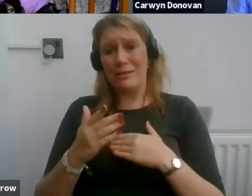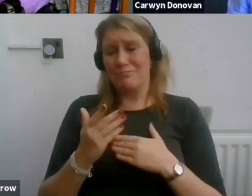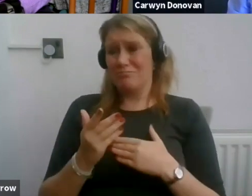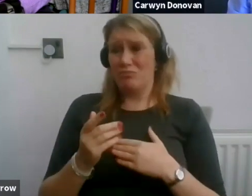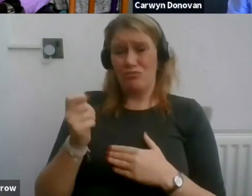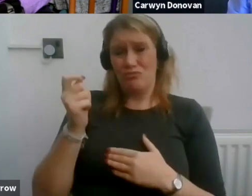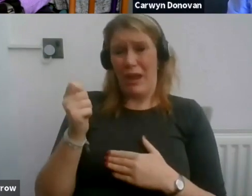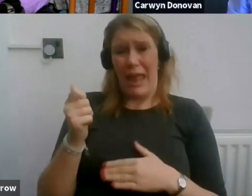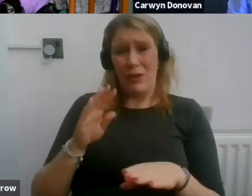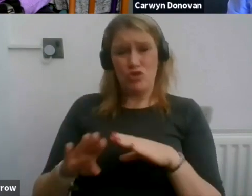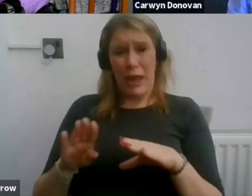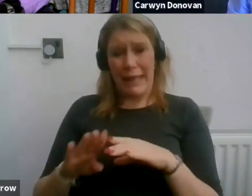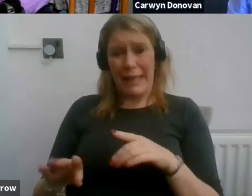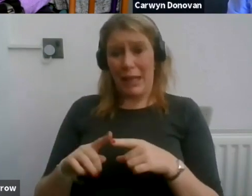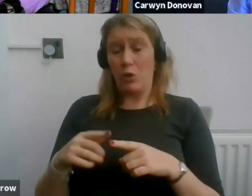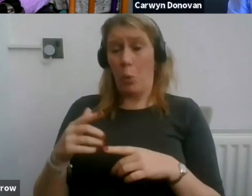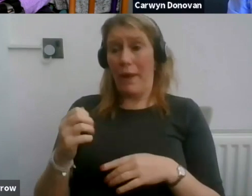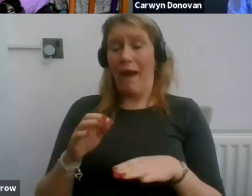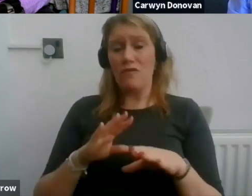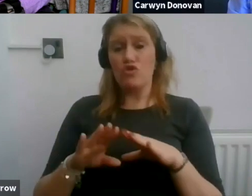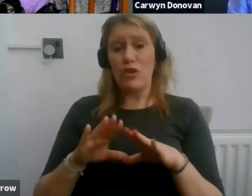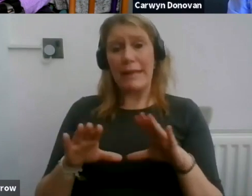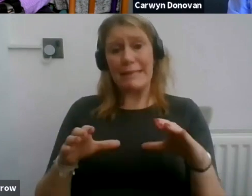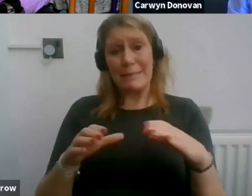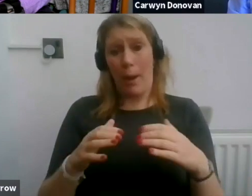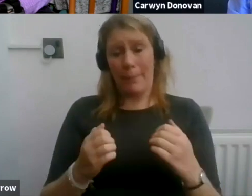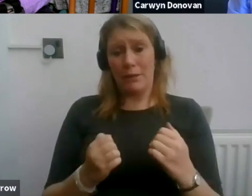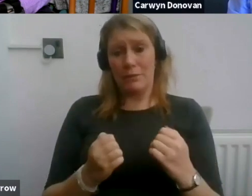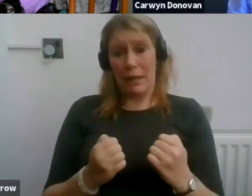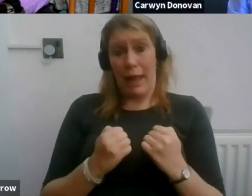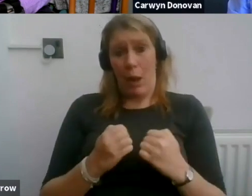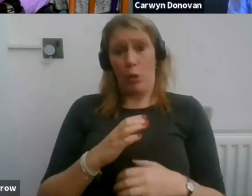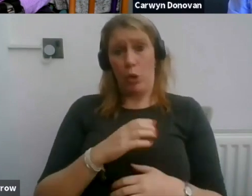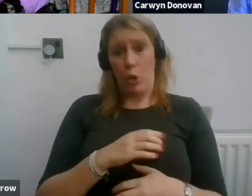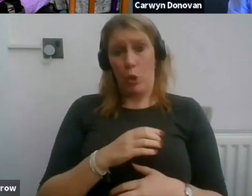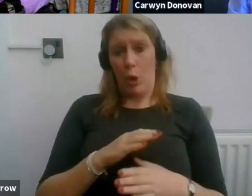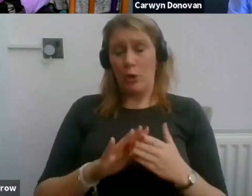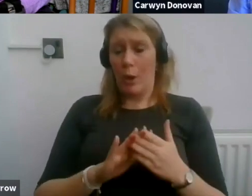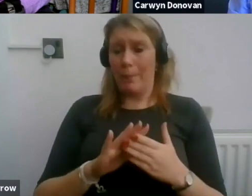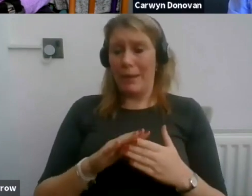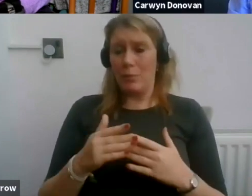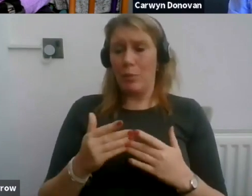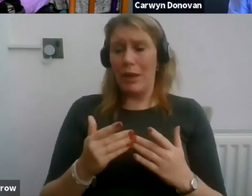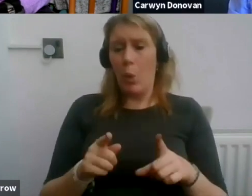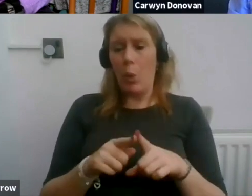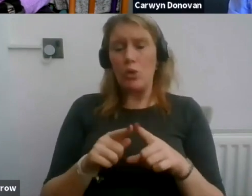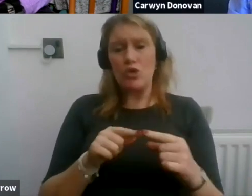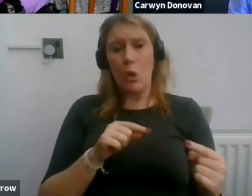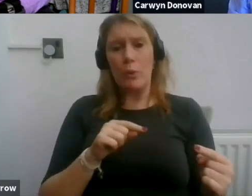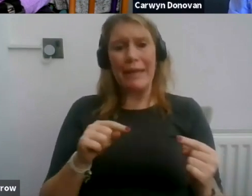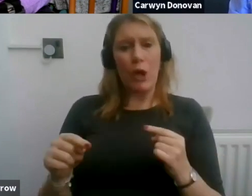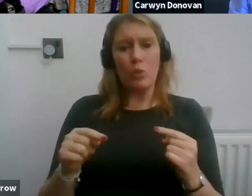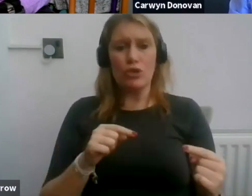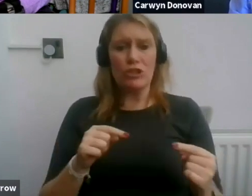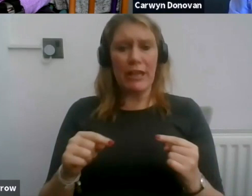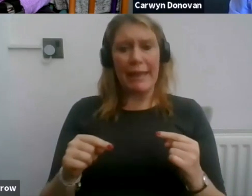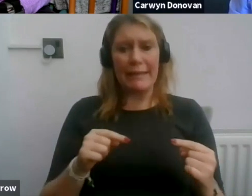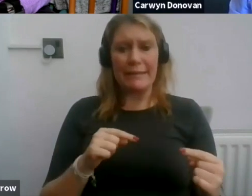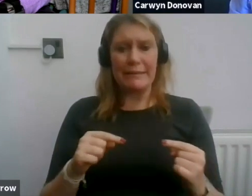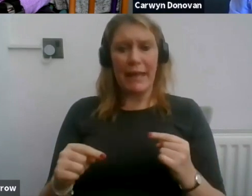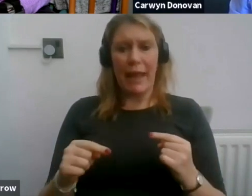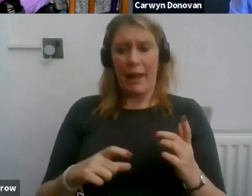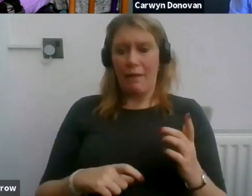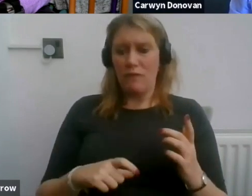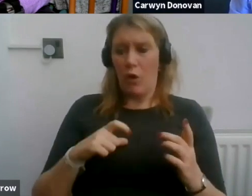We also do a lot of work around negotiating and instilling enough confidence